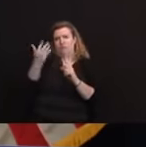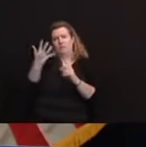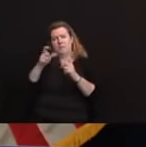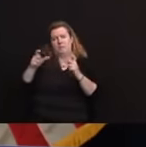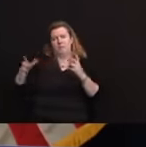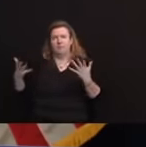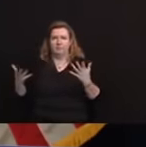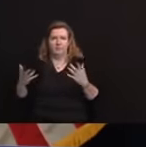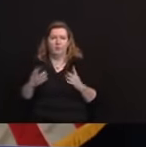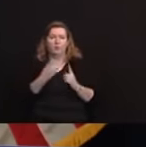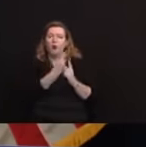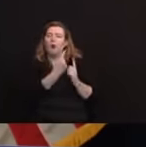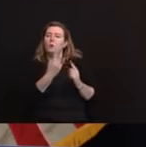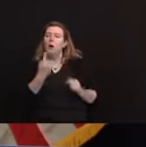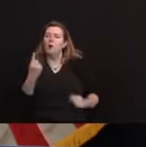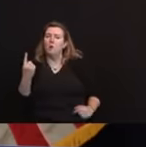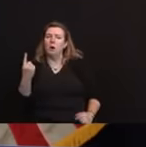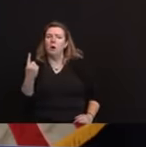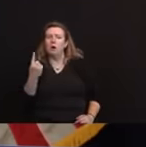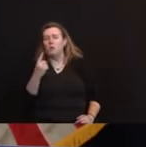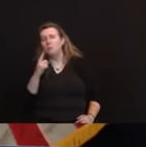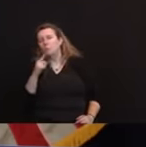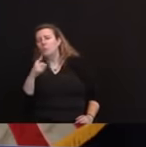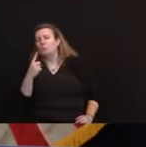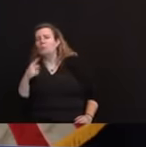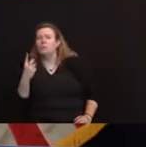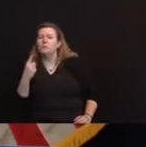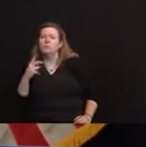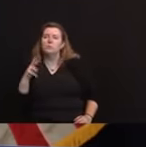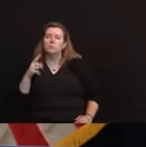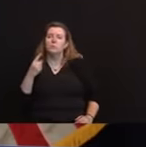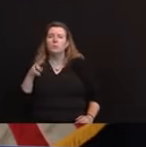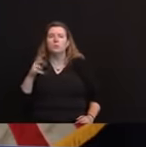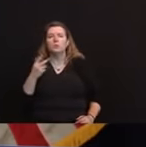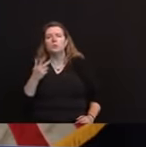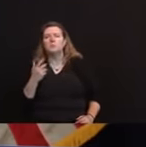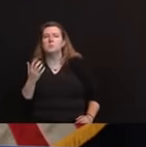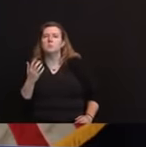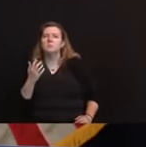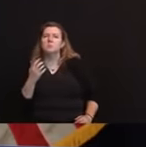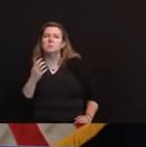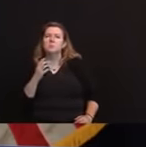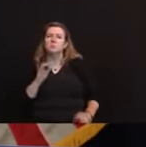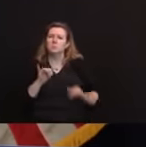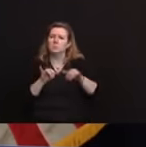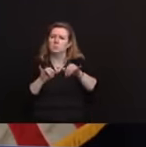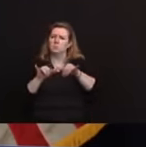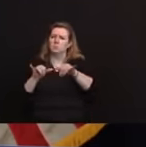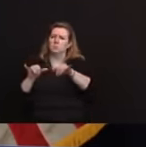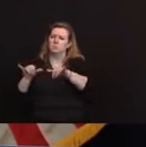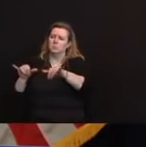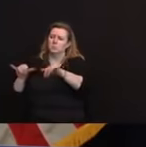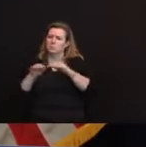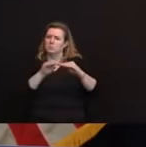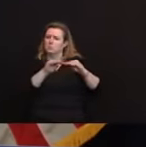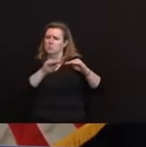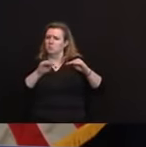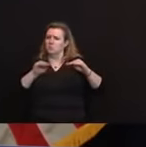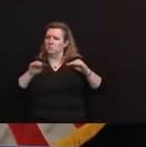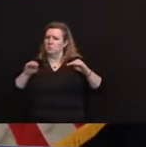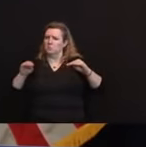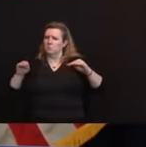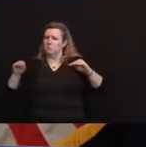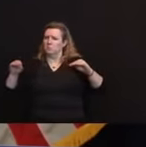in the one, 1.1, 1.2, 1.3 range is, again, saying that same thing, is that we've been increasing very gradually,